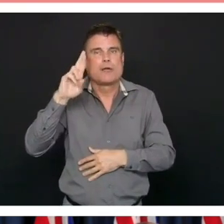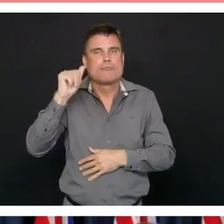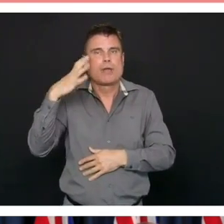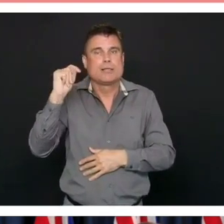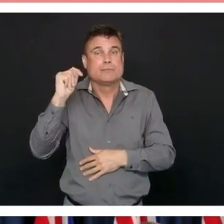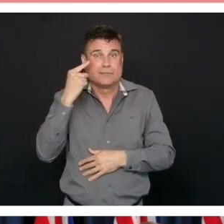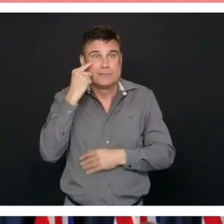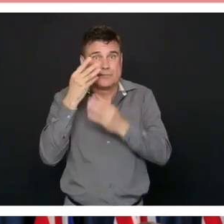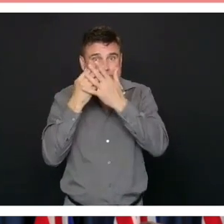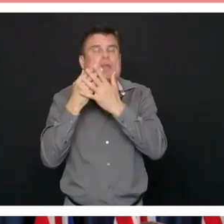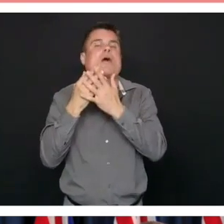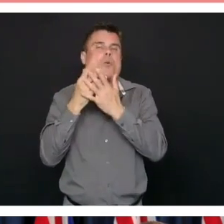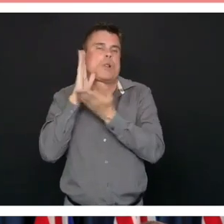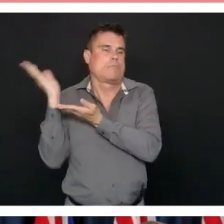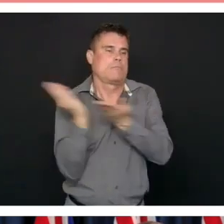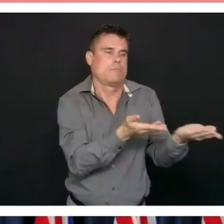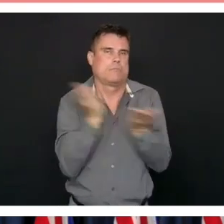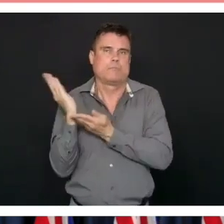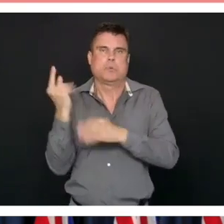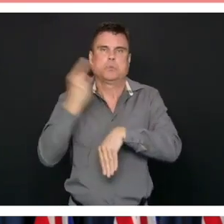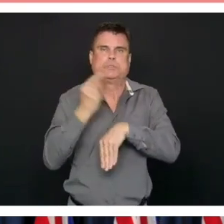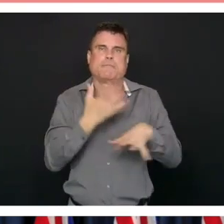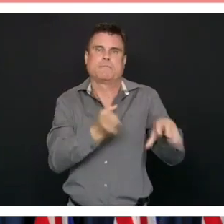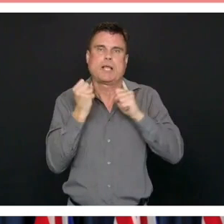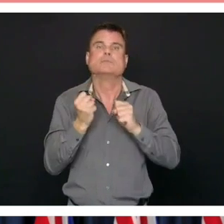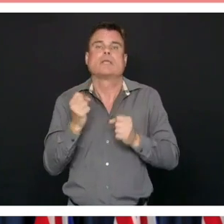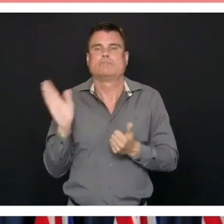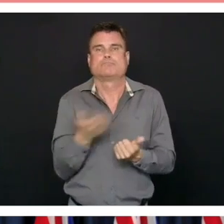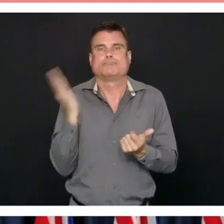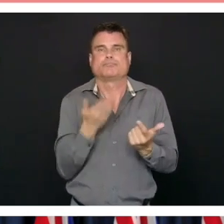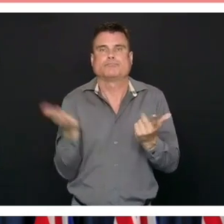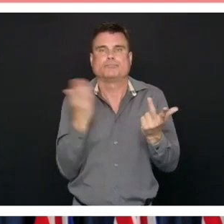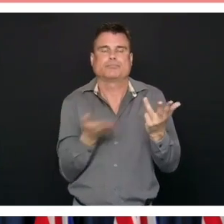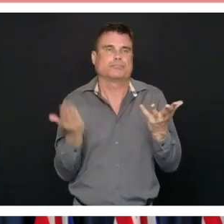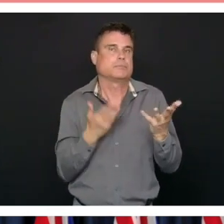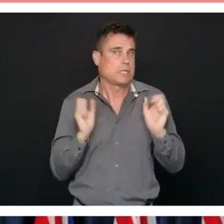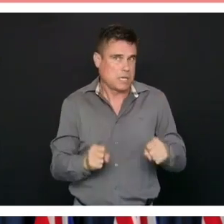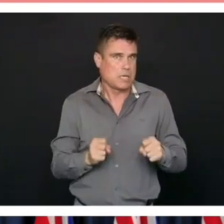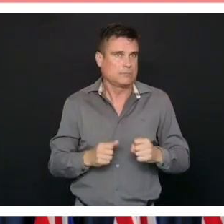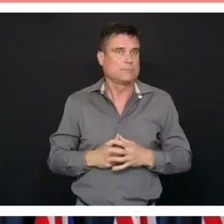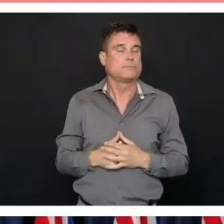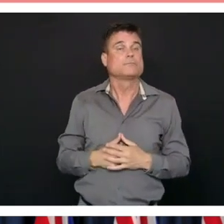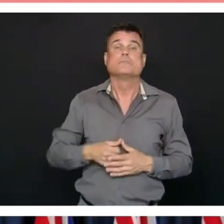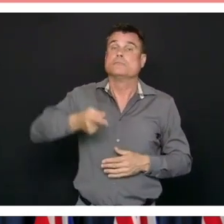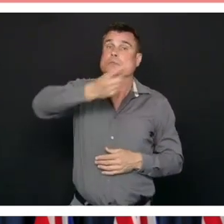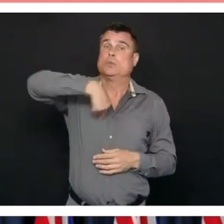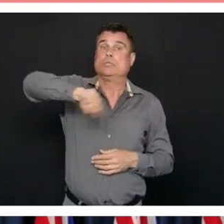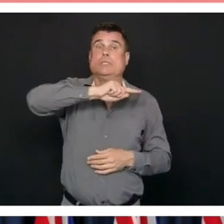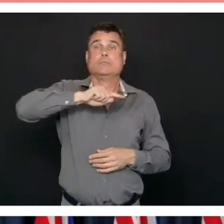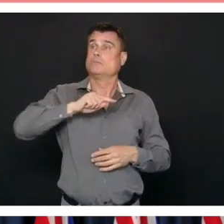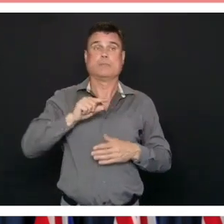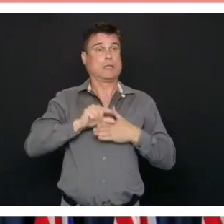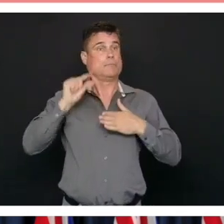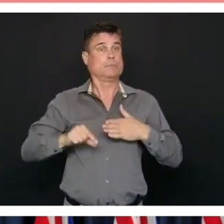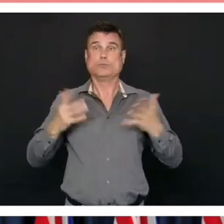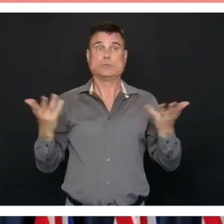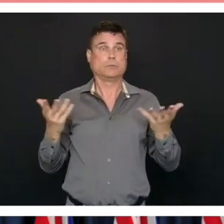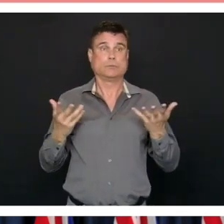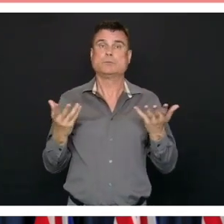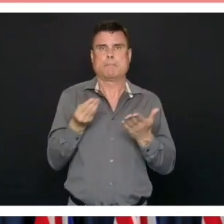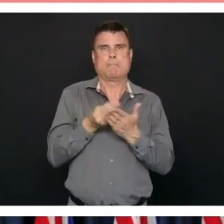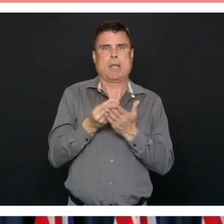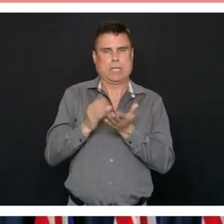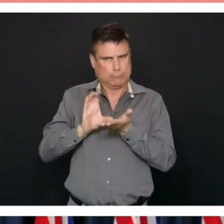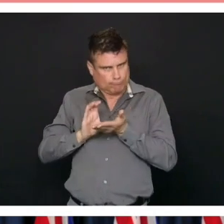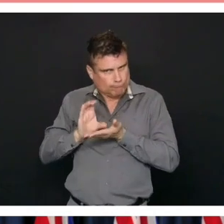We believe it will be in the order of 250 million in the first year and we are committing to making the required investment to support